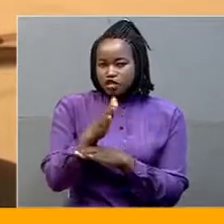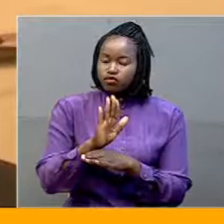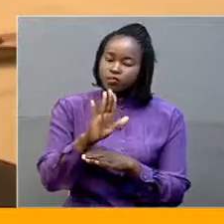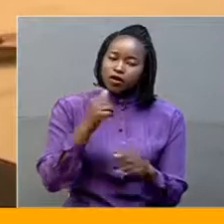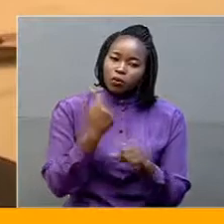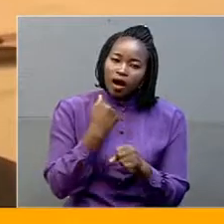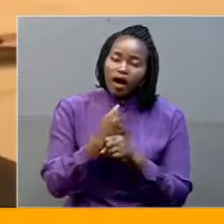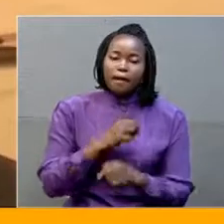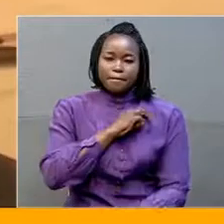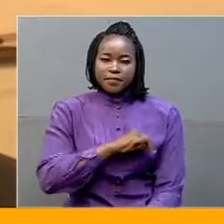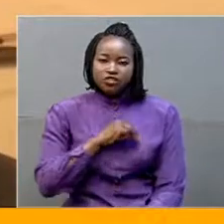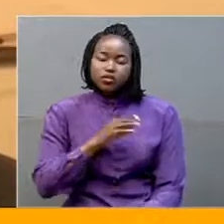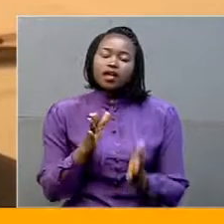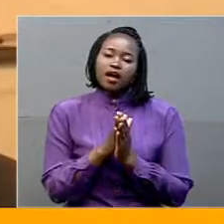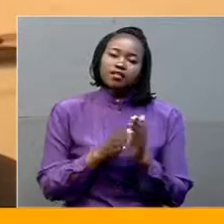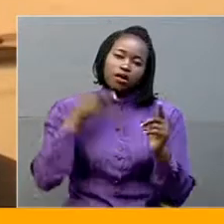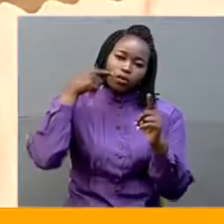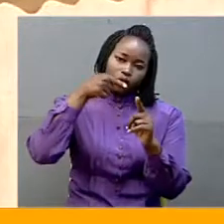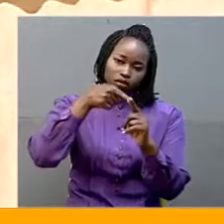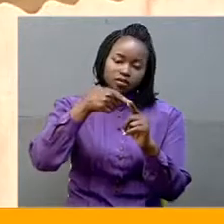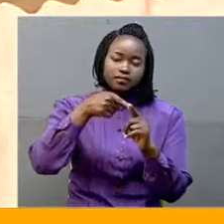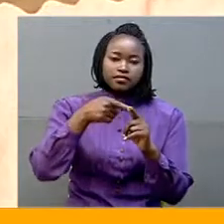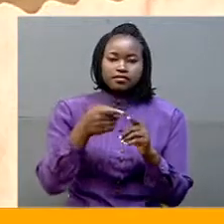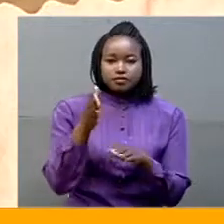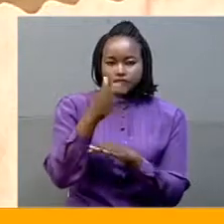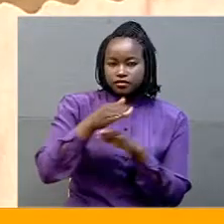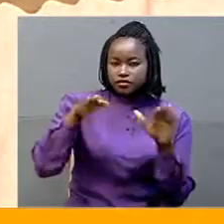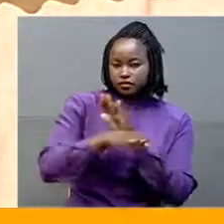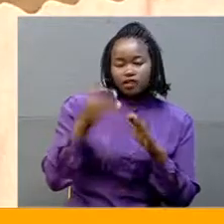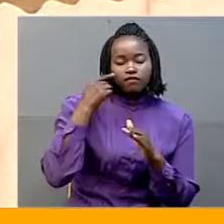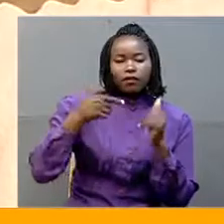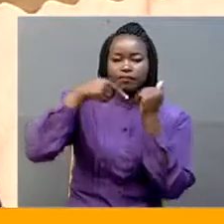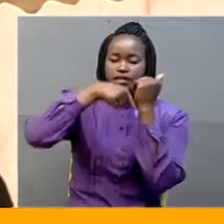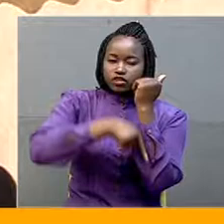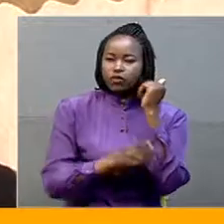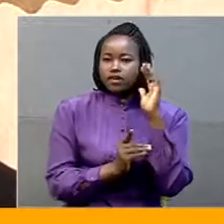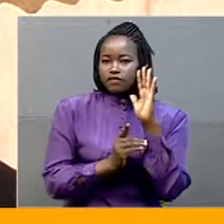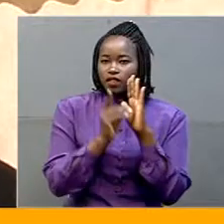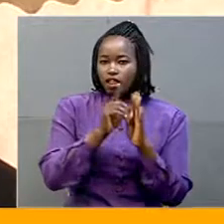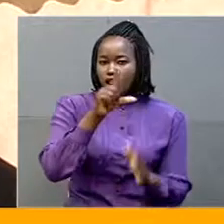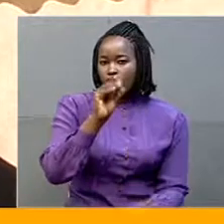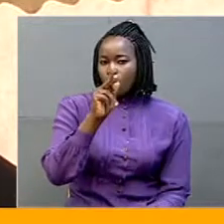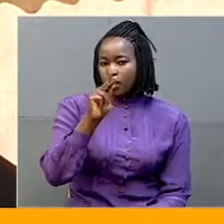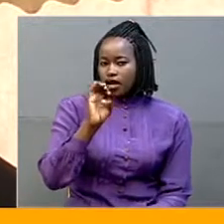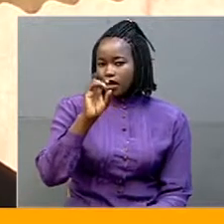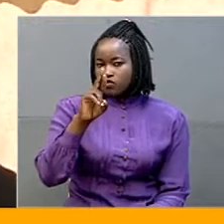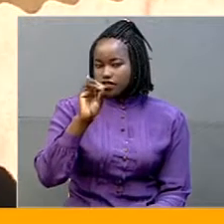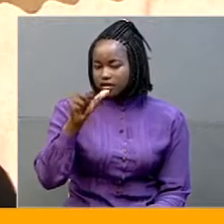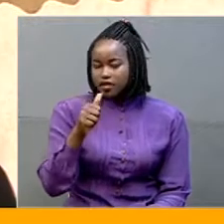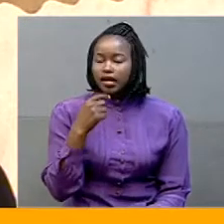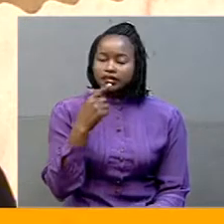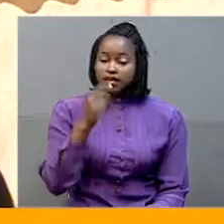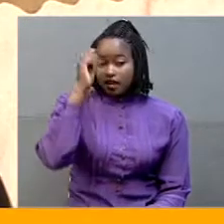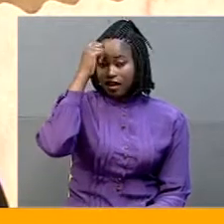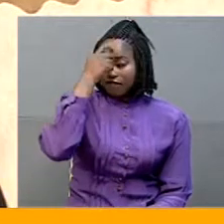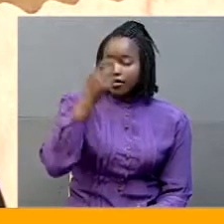mission, objectives and goals. The Minister of State for Mineral Development, Peter Lukeris, says government has